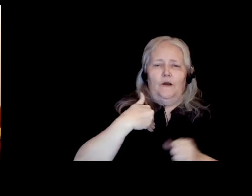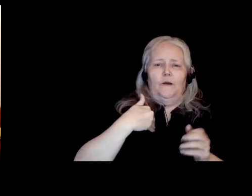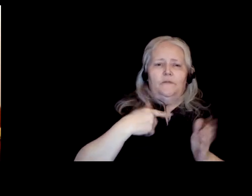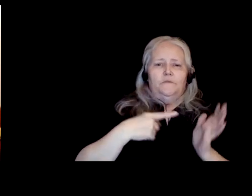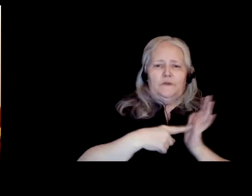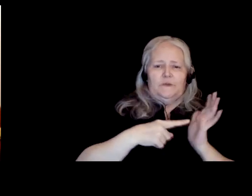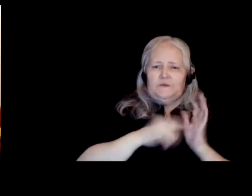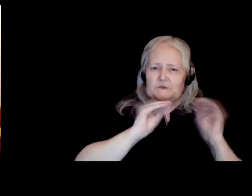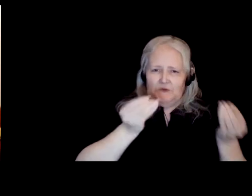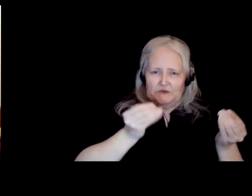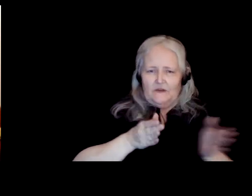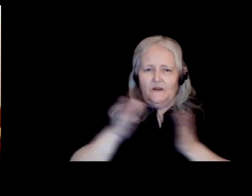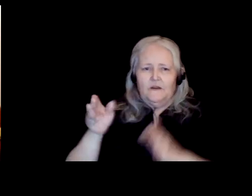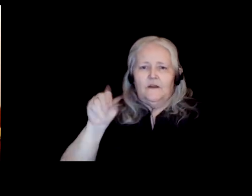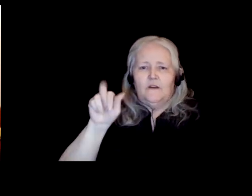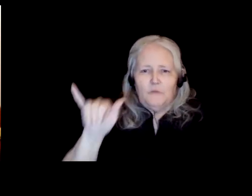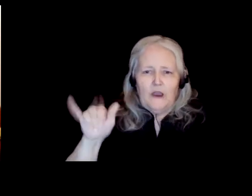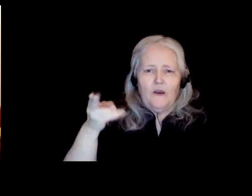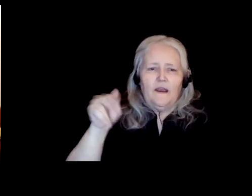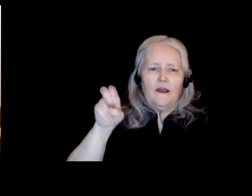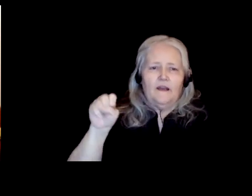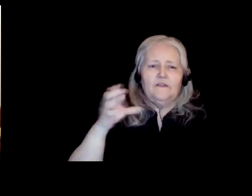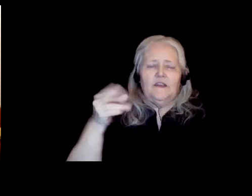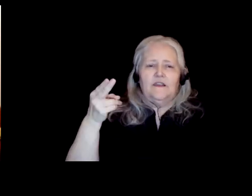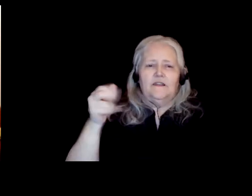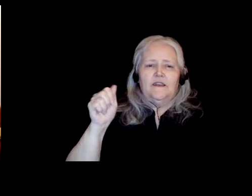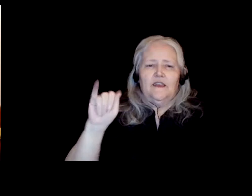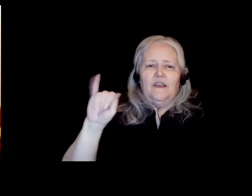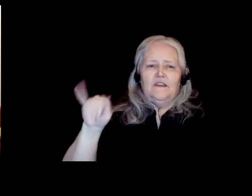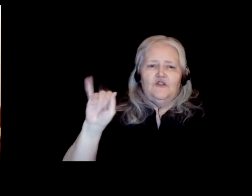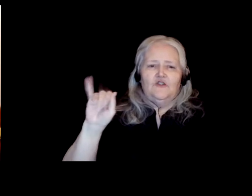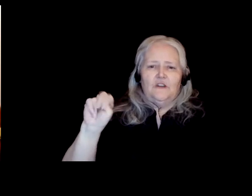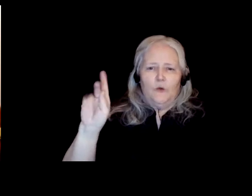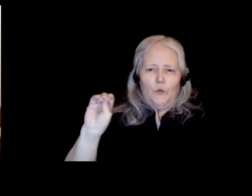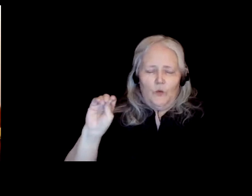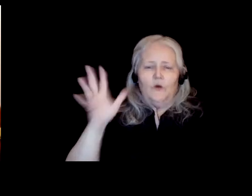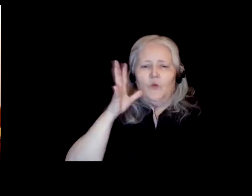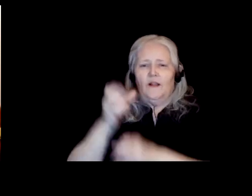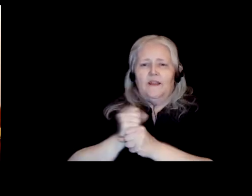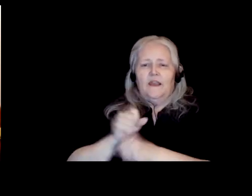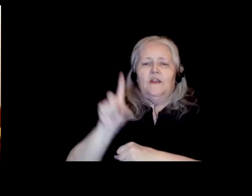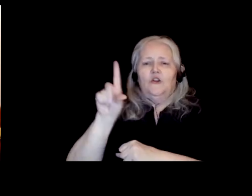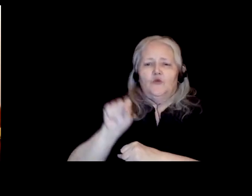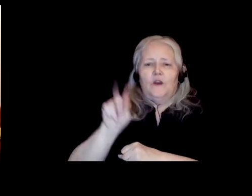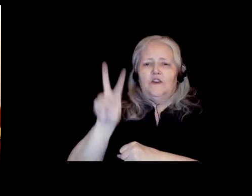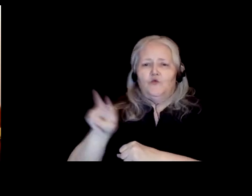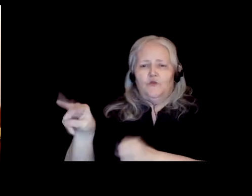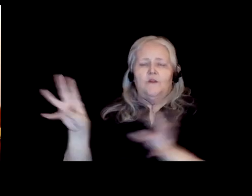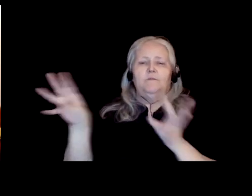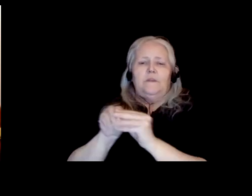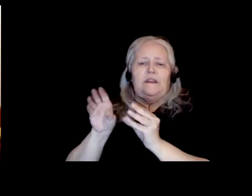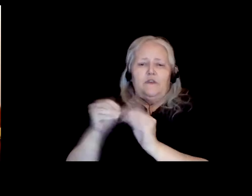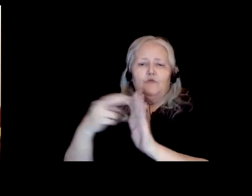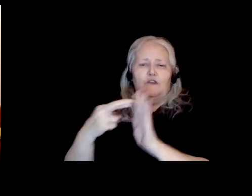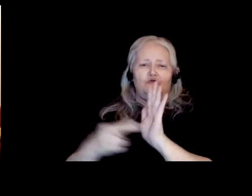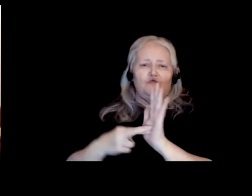Mary Taffet, Hans Bork, and Heijin Ko will receive a 2022 meeting registration.